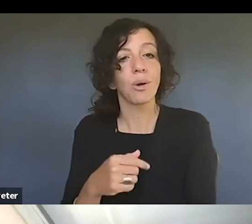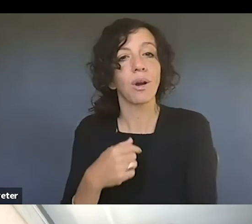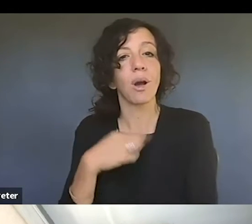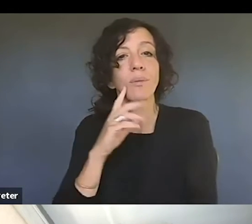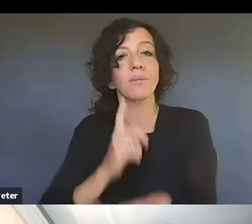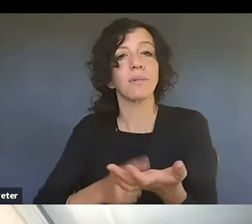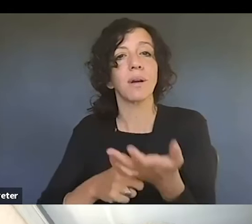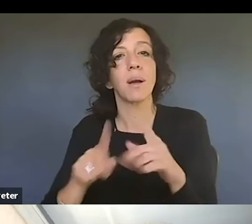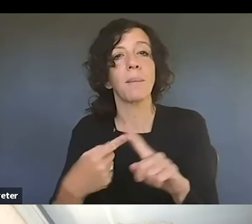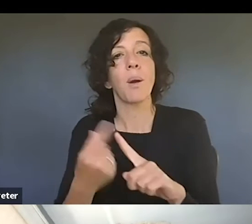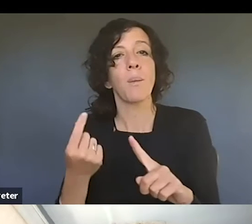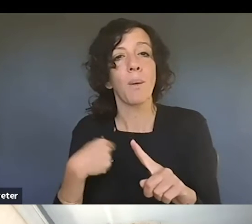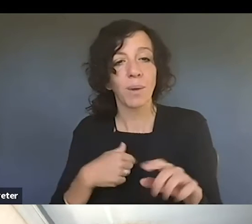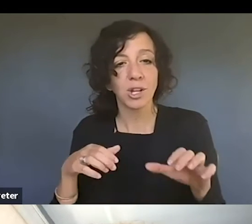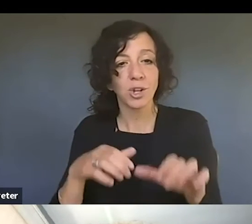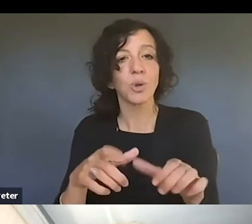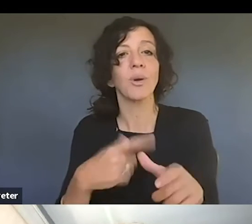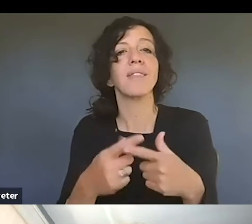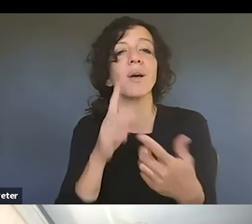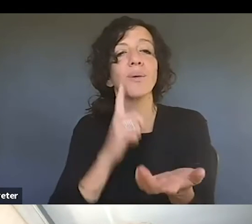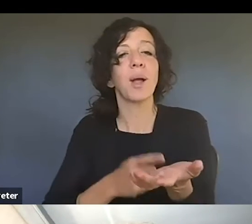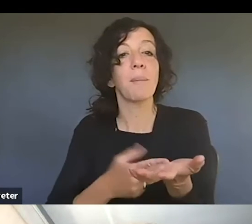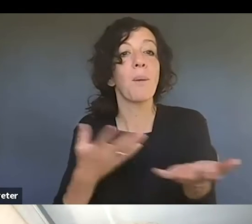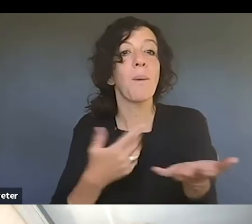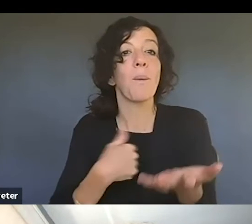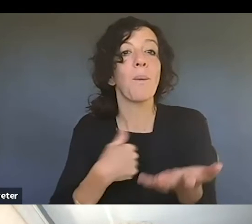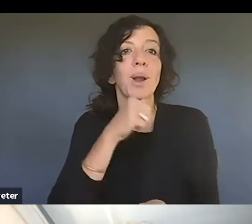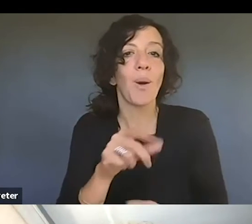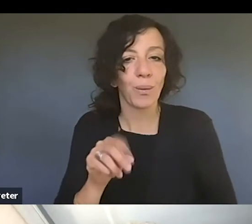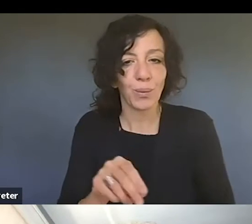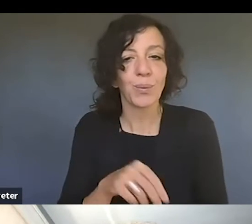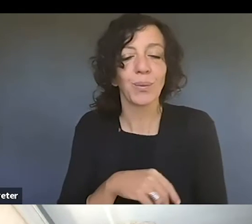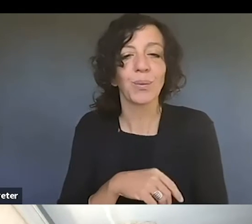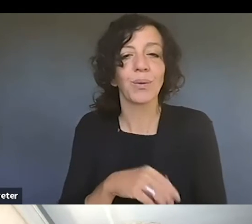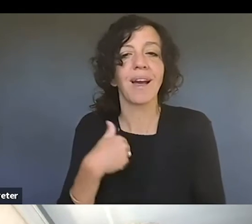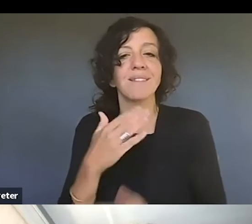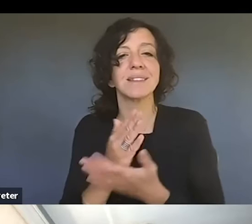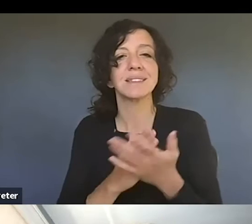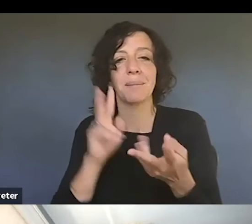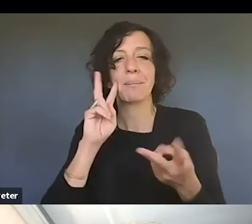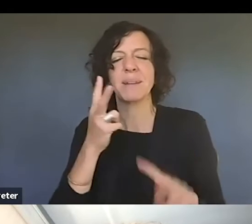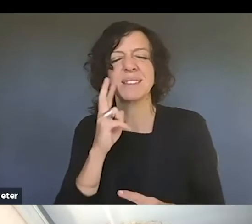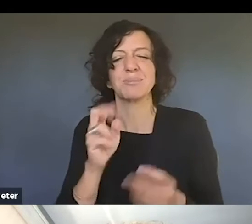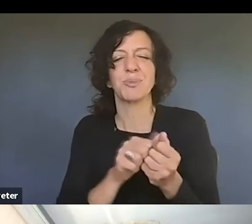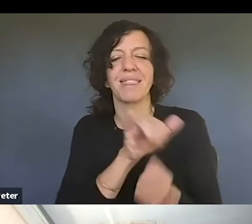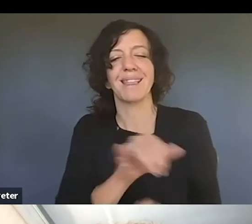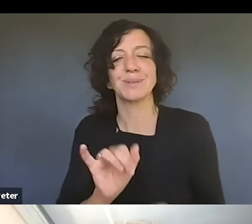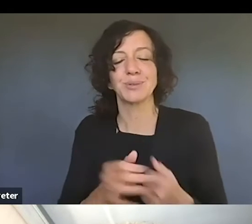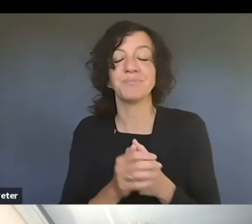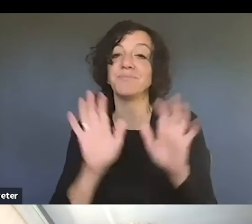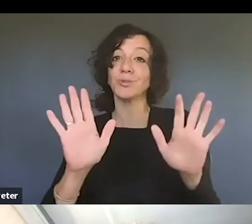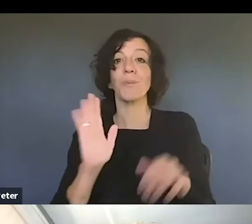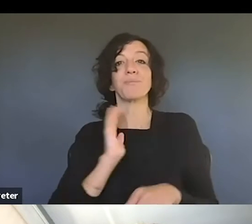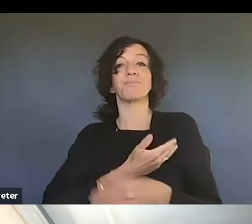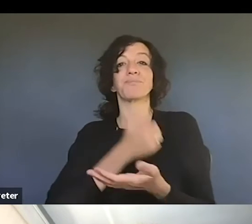bit about what we do. And then I'll talk some of what we, what we don't do, because there are some, um, misconceptions there. So the copyright office,